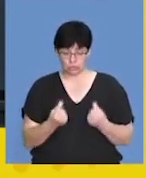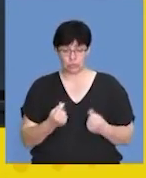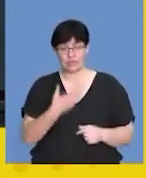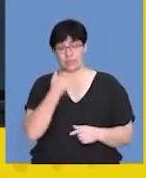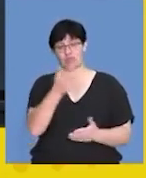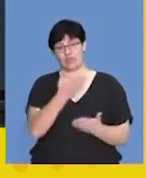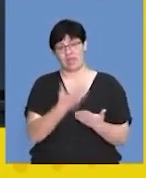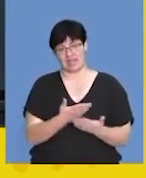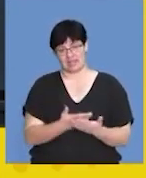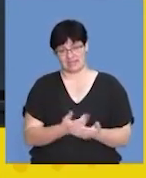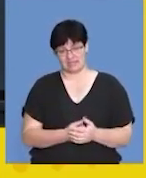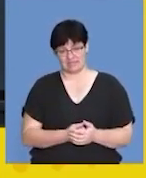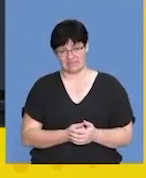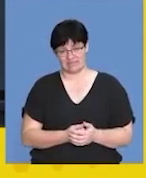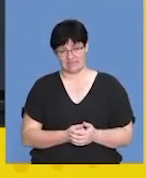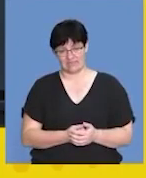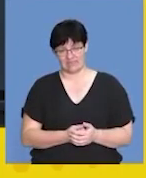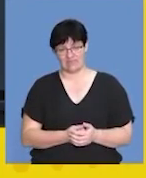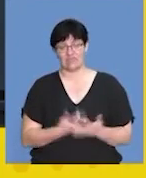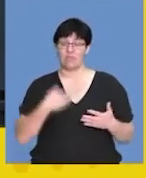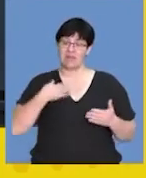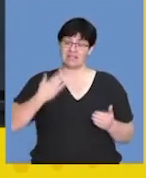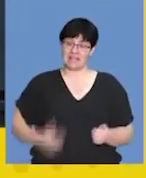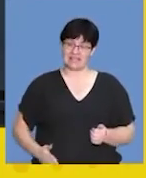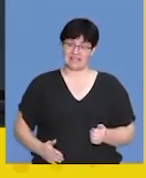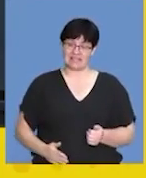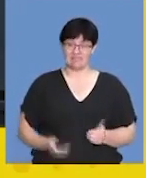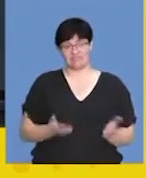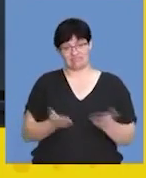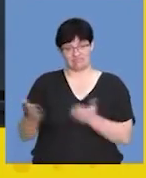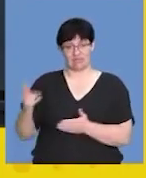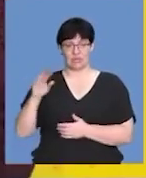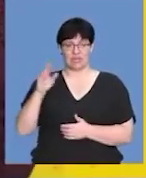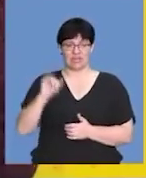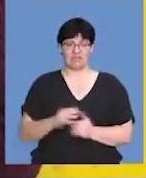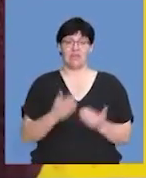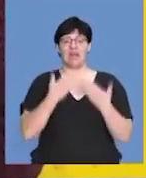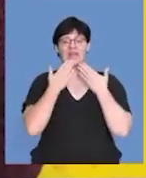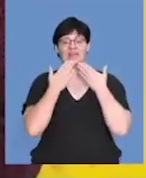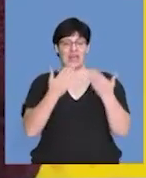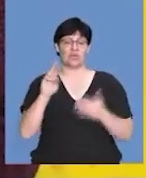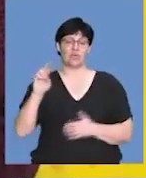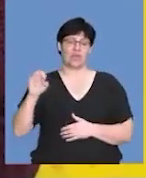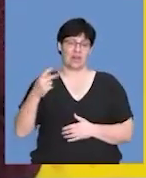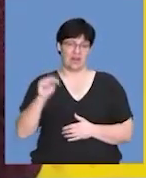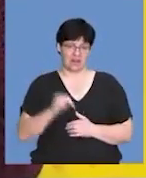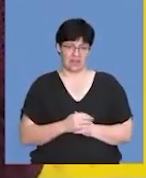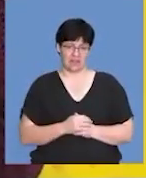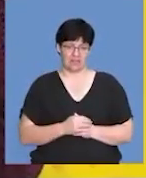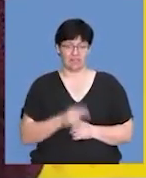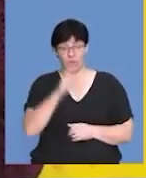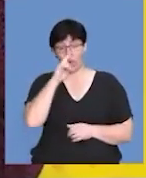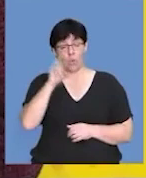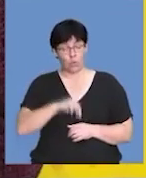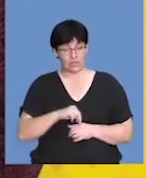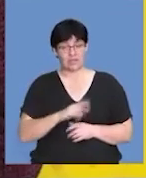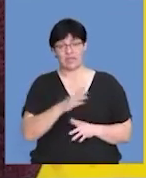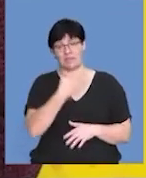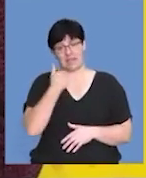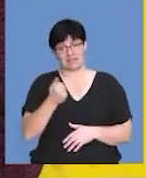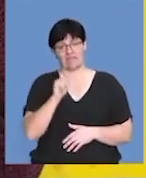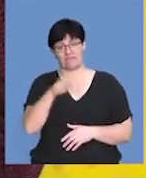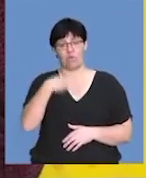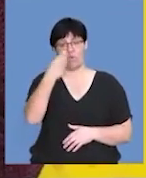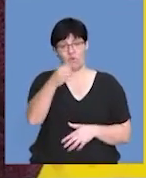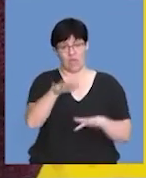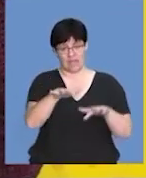do the best you possibly can get. Okay, from my side, over to you, Looney. Thank you. Guys, we're wishing you everything of the best